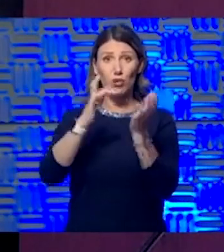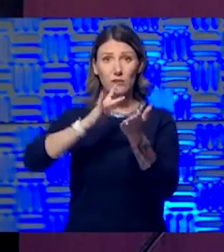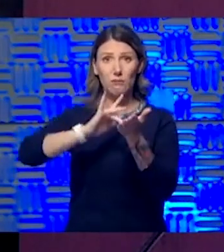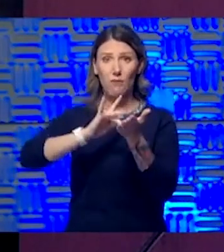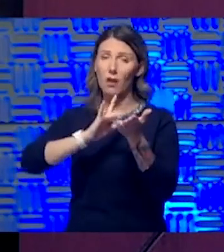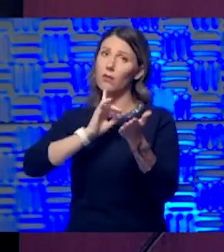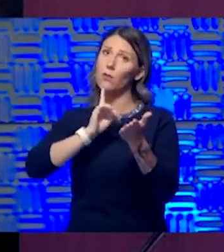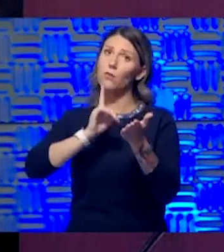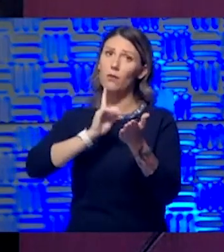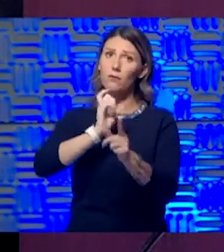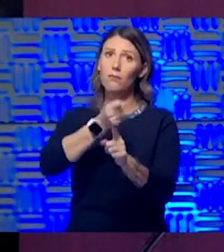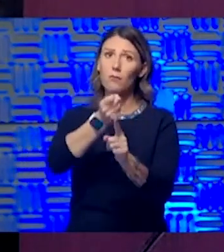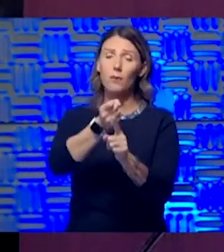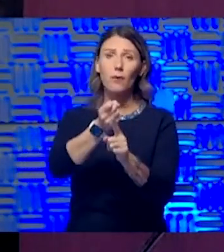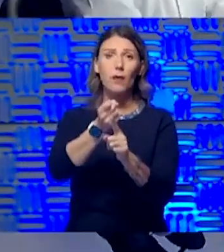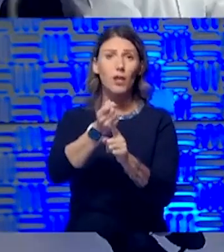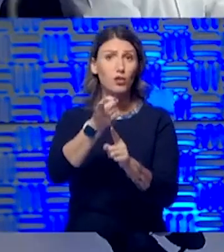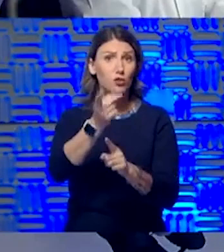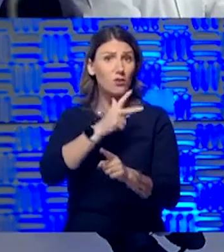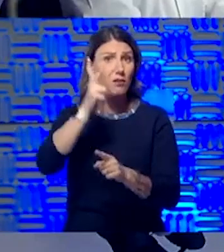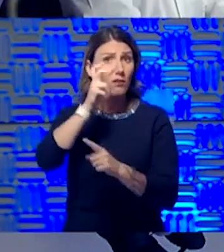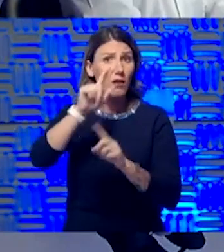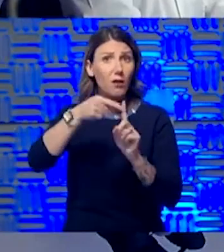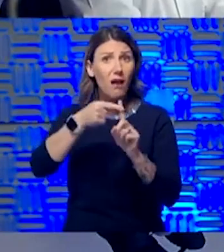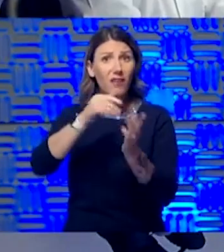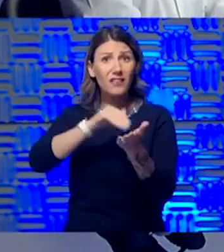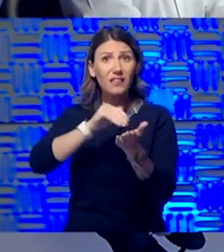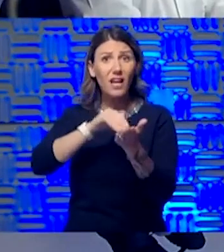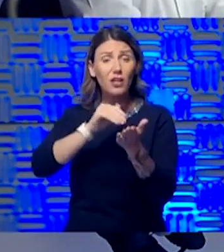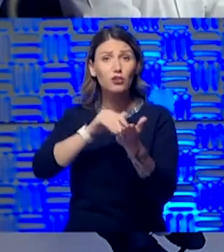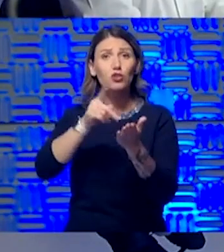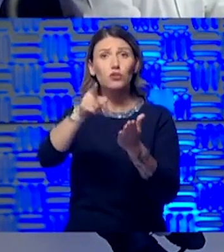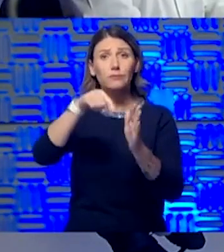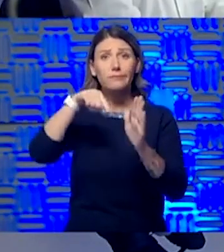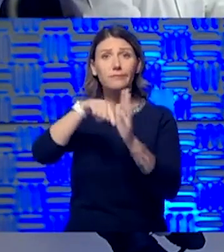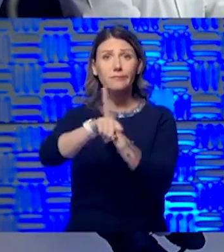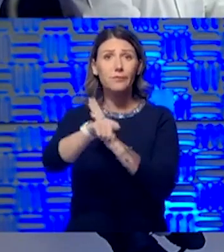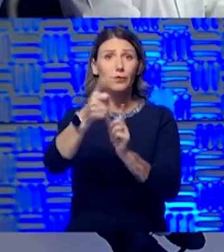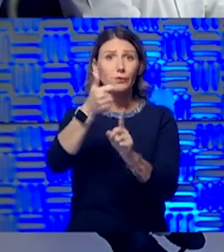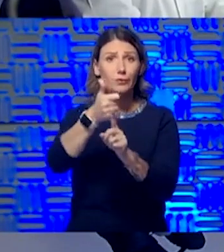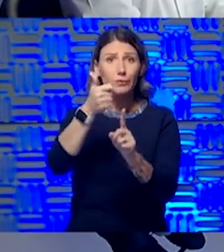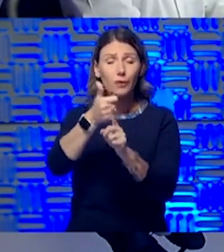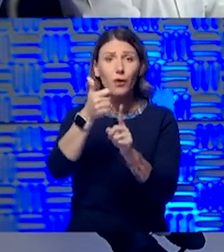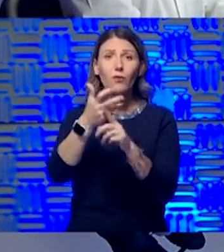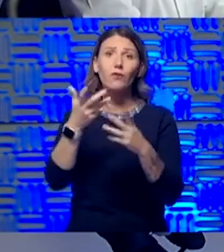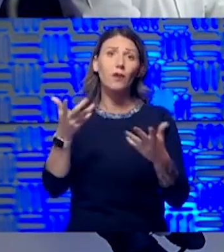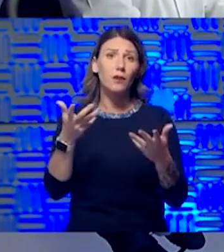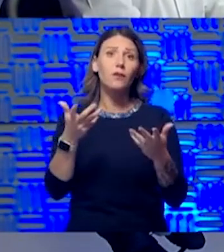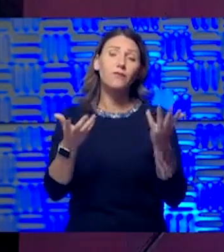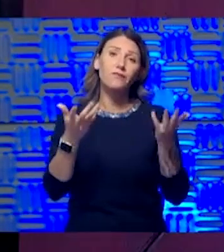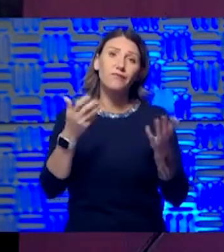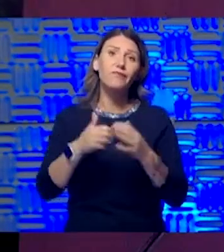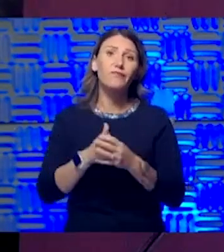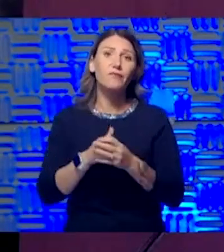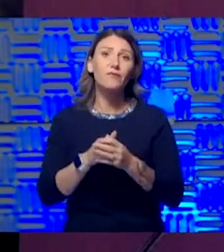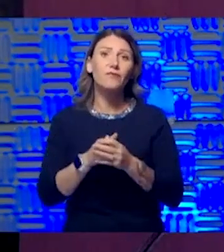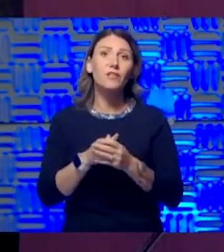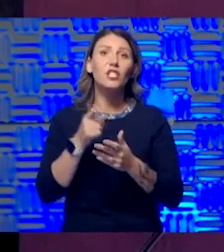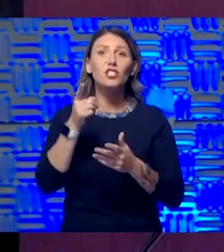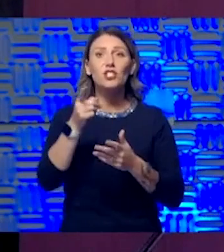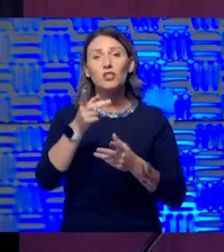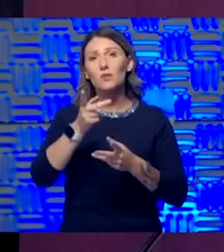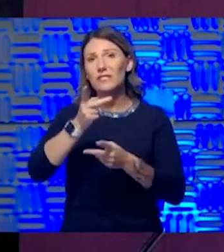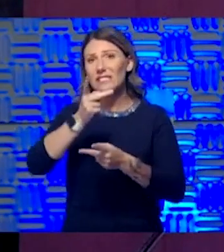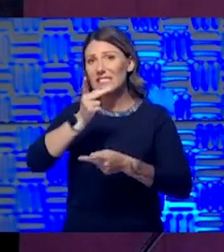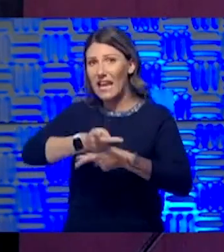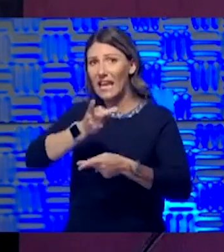don't know. You guys have probably heard about the physician who took her life as a, perhaps as a result of having been inundated and taken care